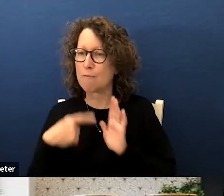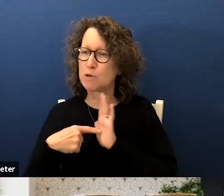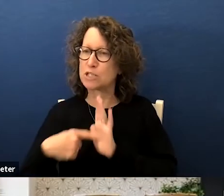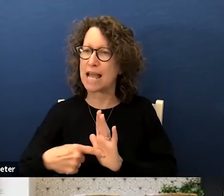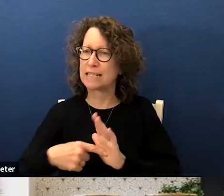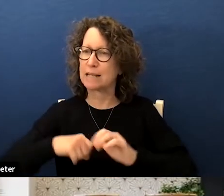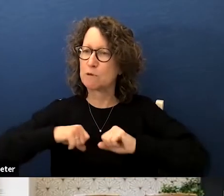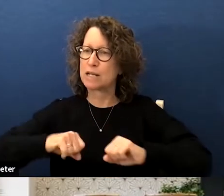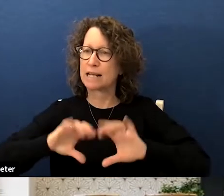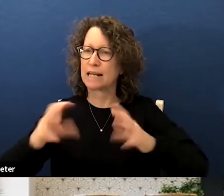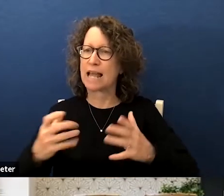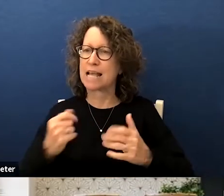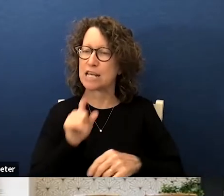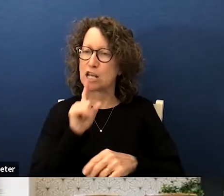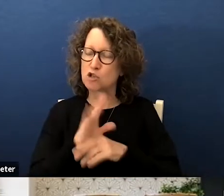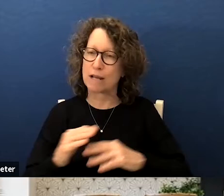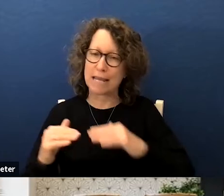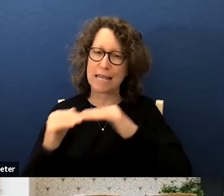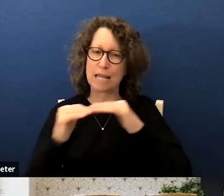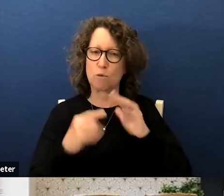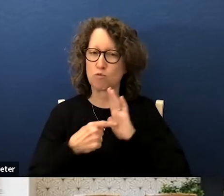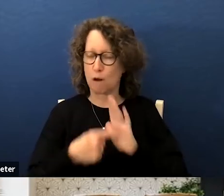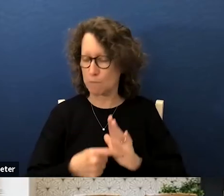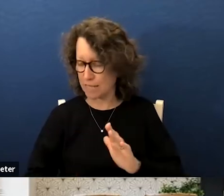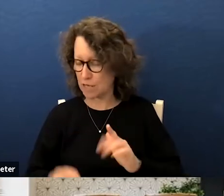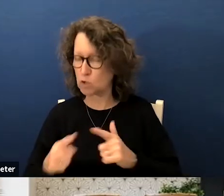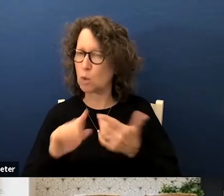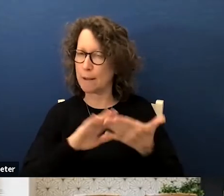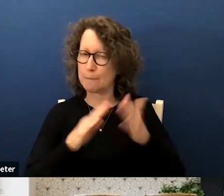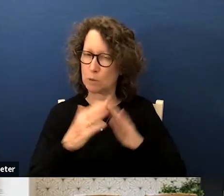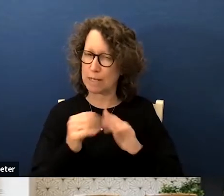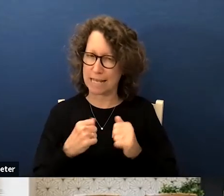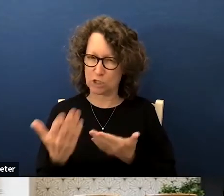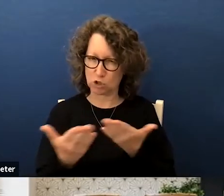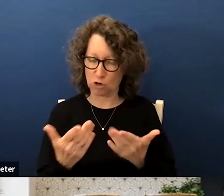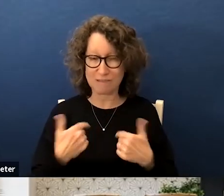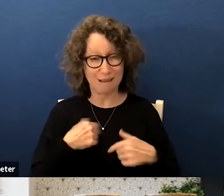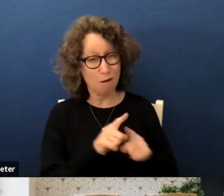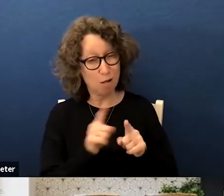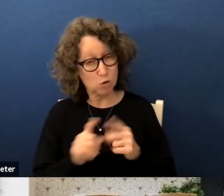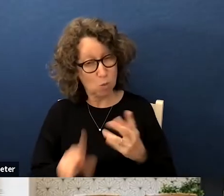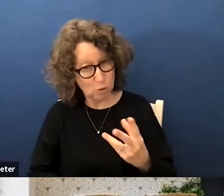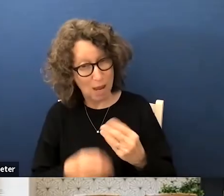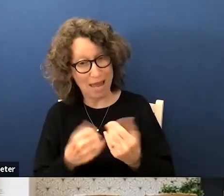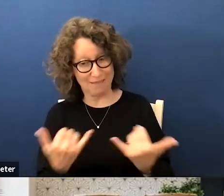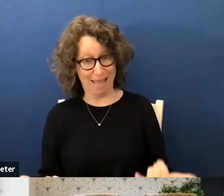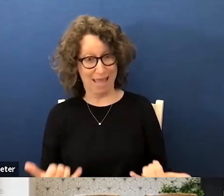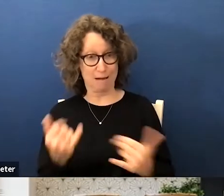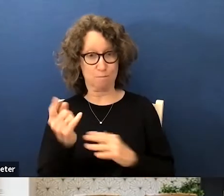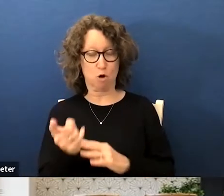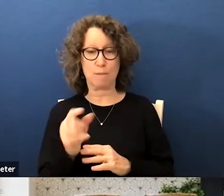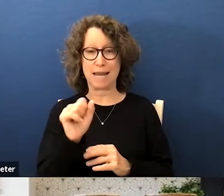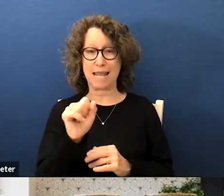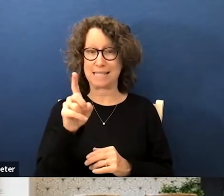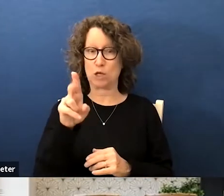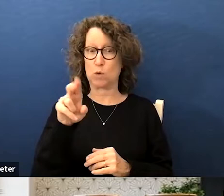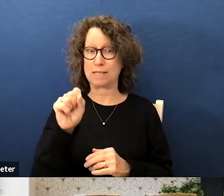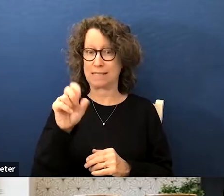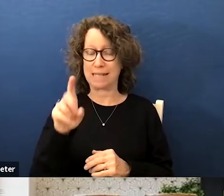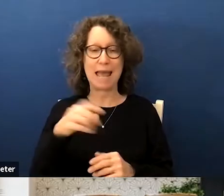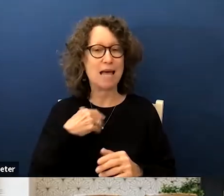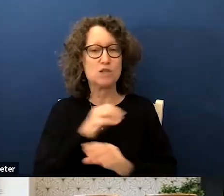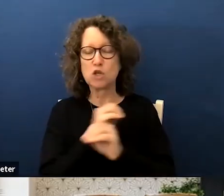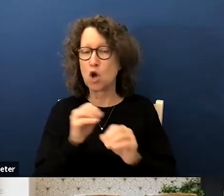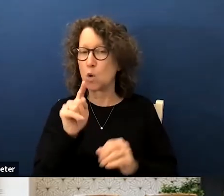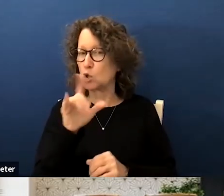protected class and ensuring equal representation to the community it serves i also want to add that at the moment sb usd has no